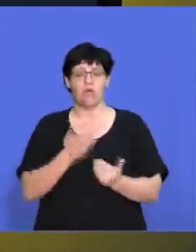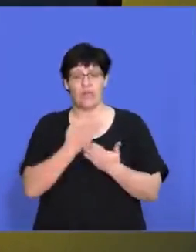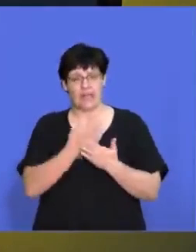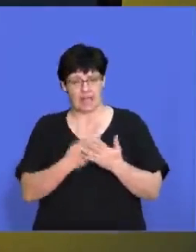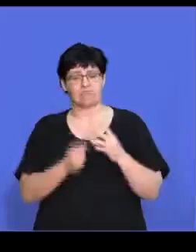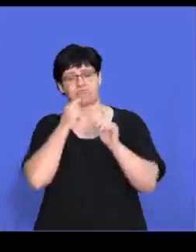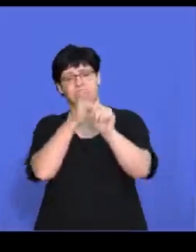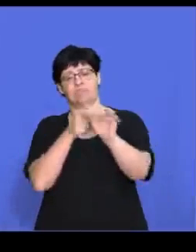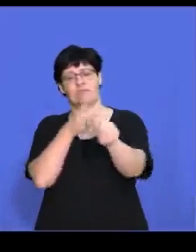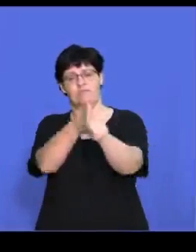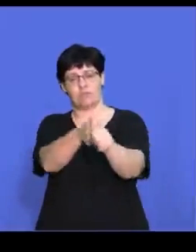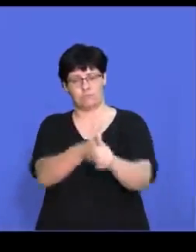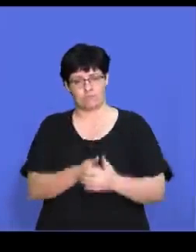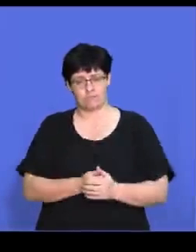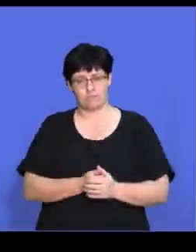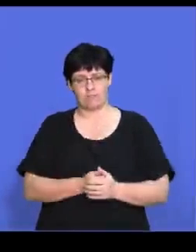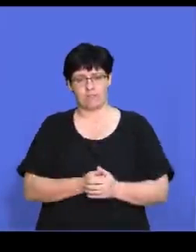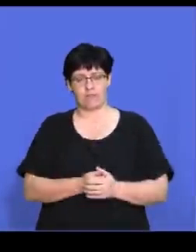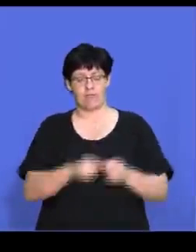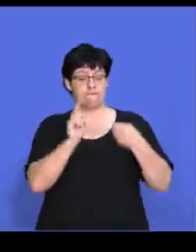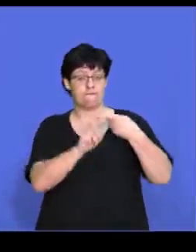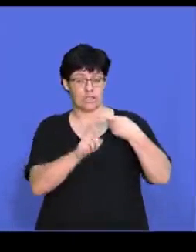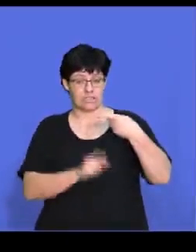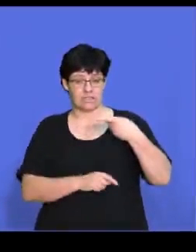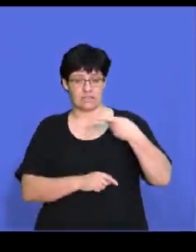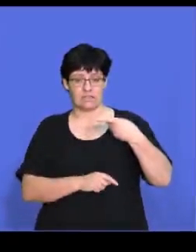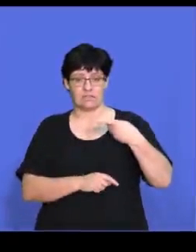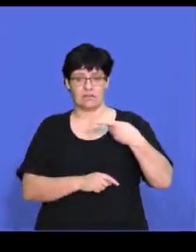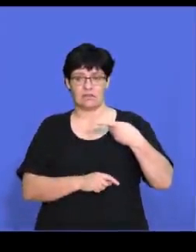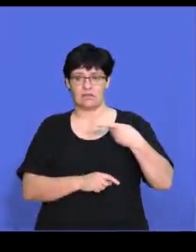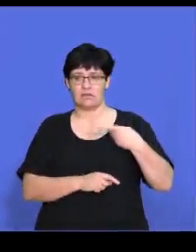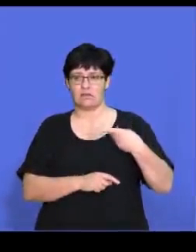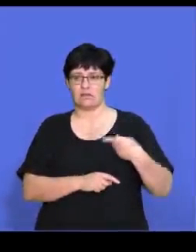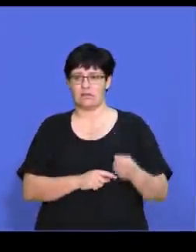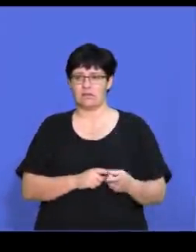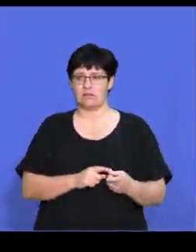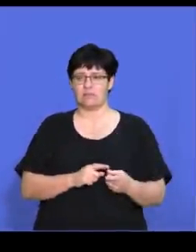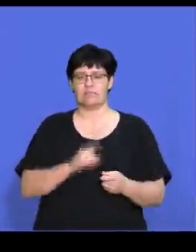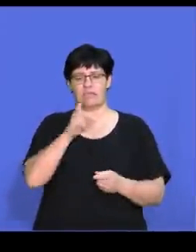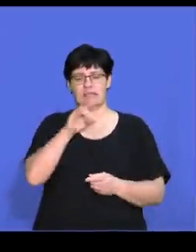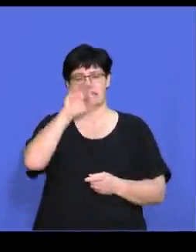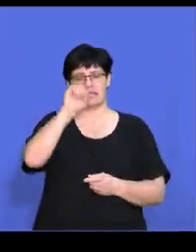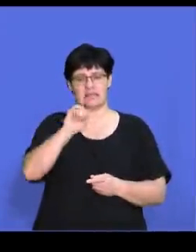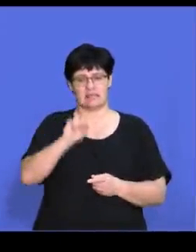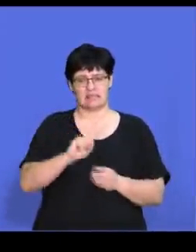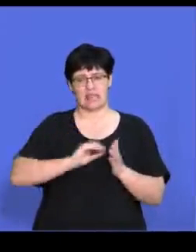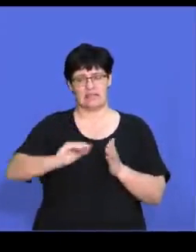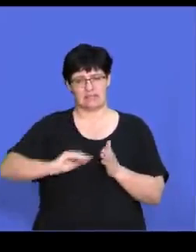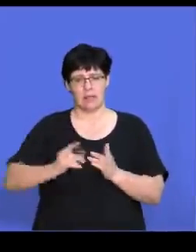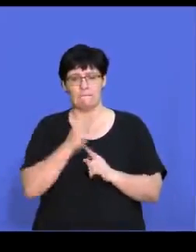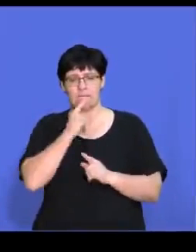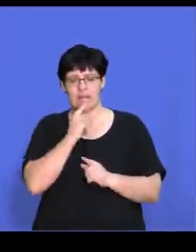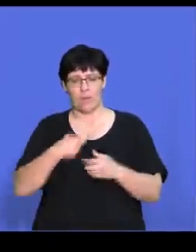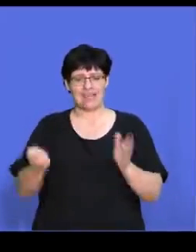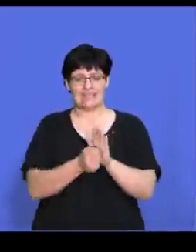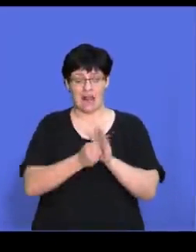follow. We look the first strategy is divestiture or disinvestment. Right. that's where we're disposing or selling